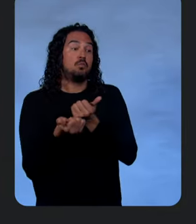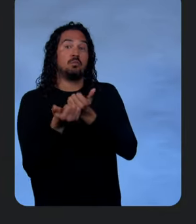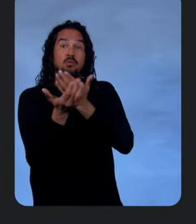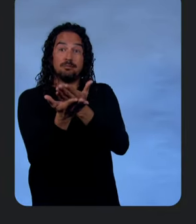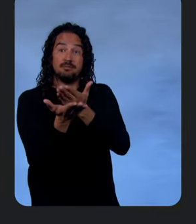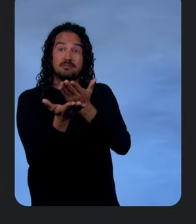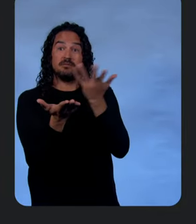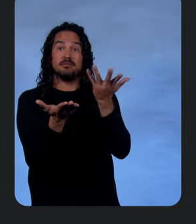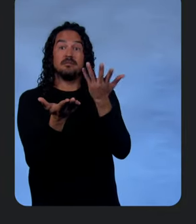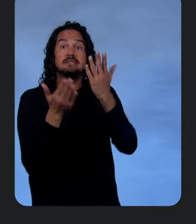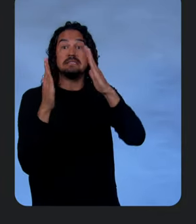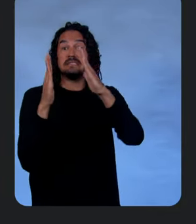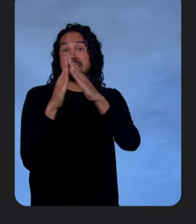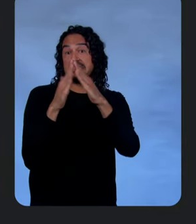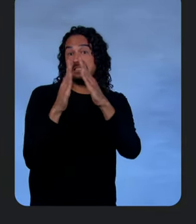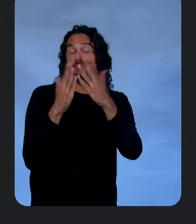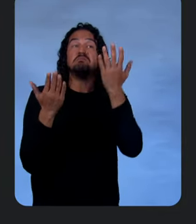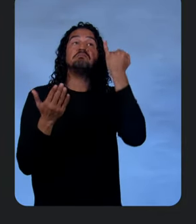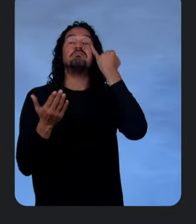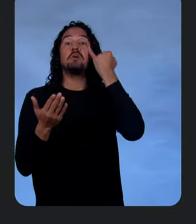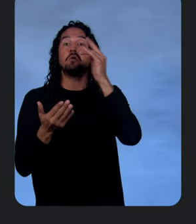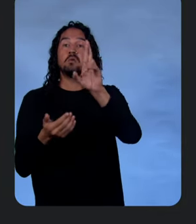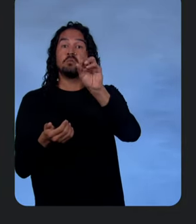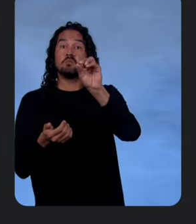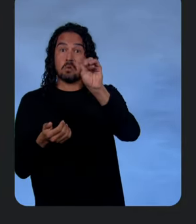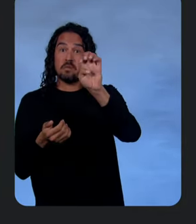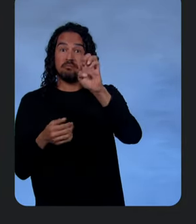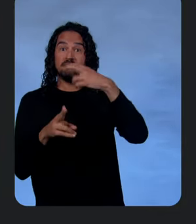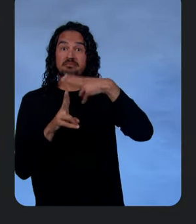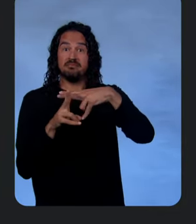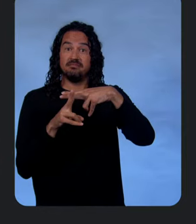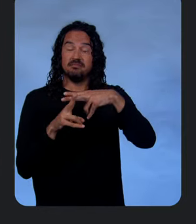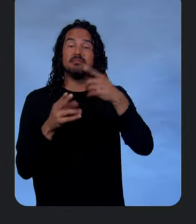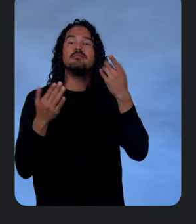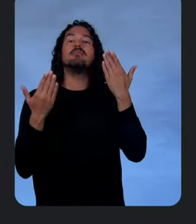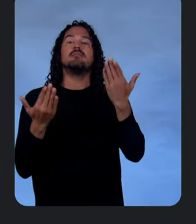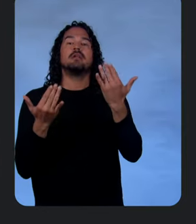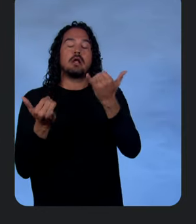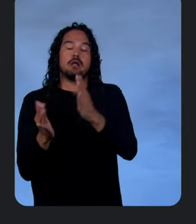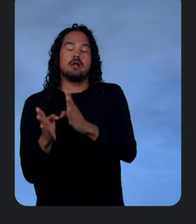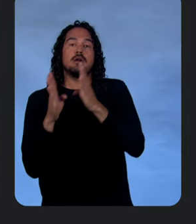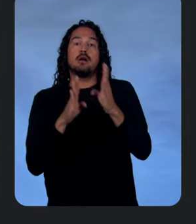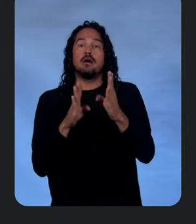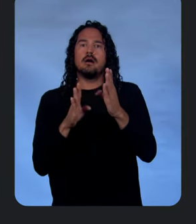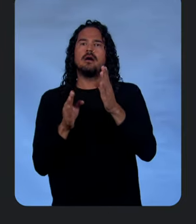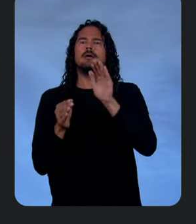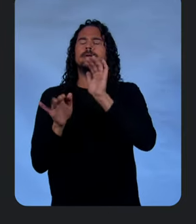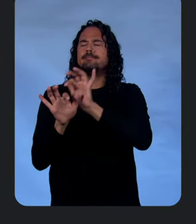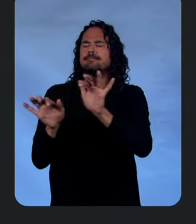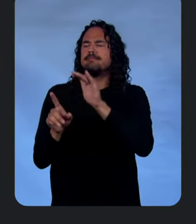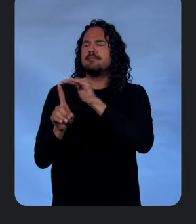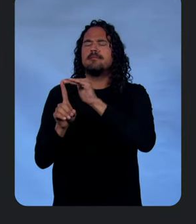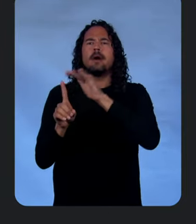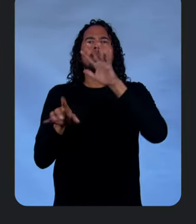you want to go to Rome. So, when I ask to book a flight to Rome, we get this